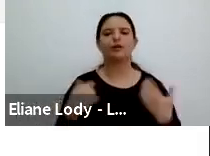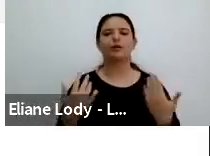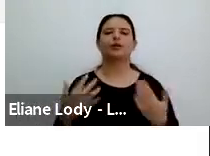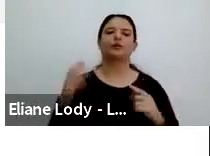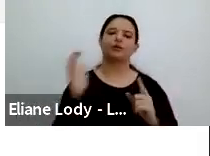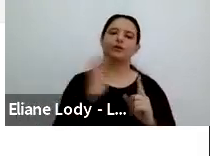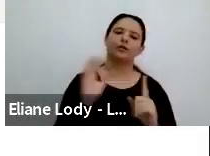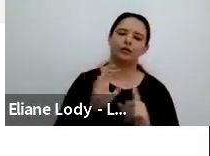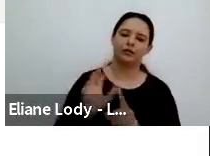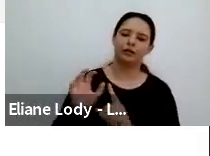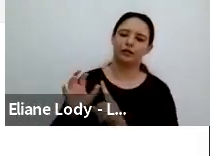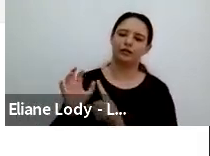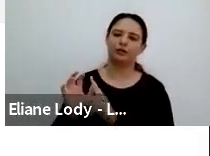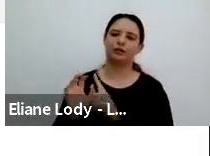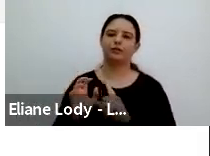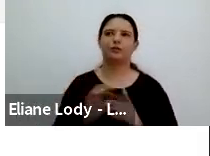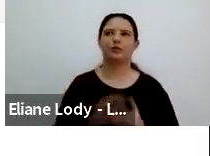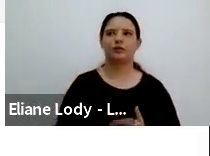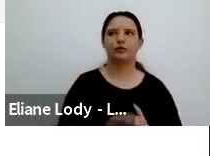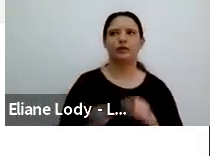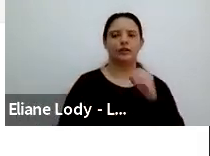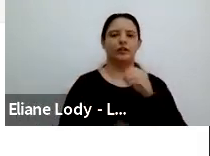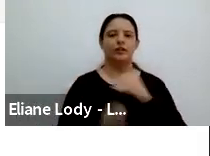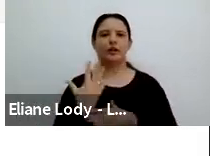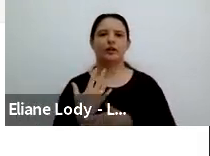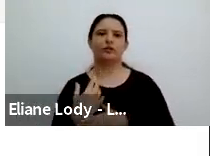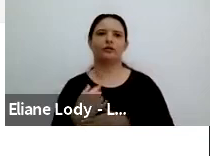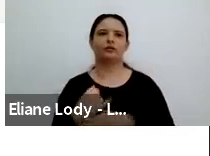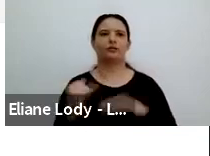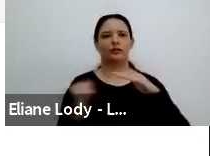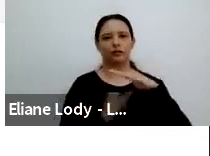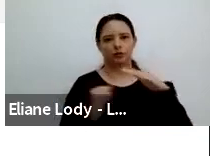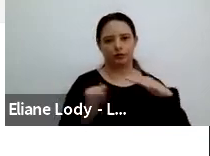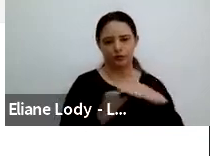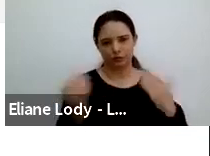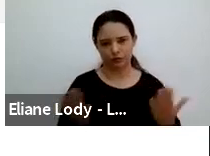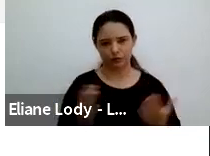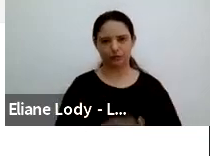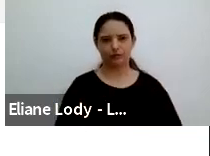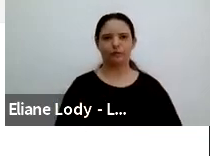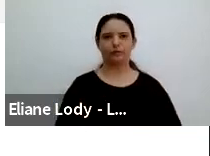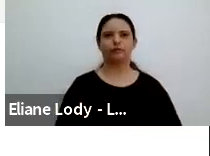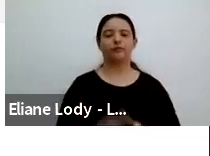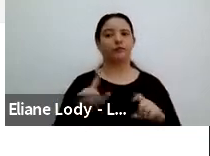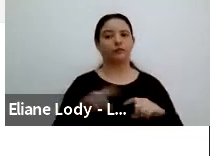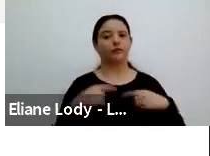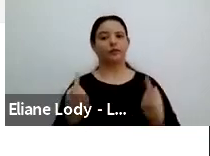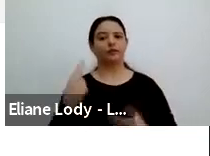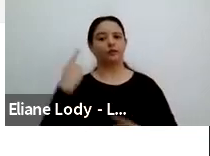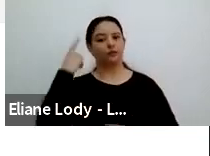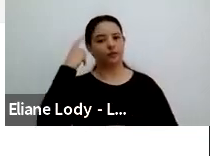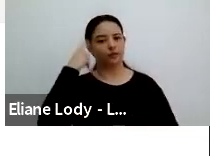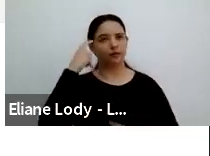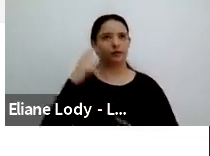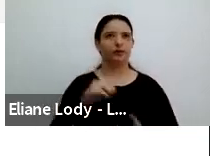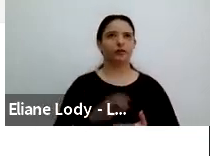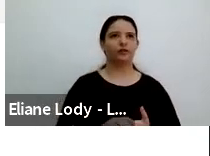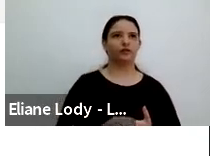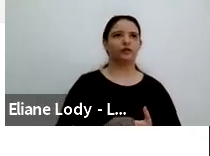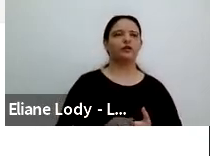institutional roles. But theoretically, ontologically, we think it misdescribes what's actually happening in any of these settings.